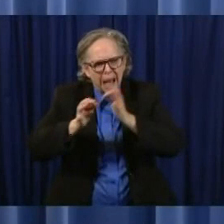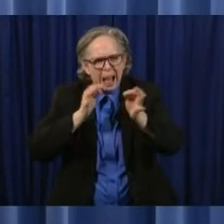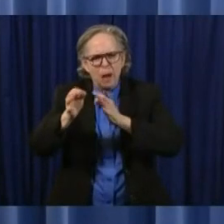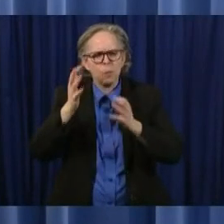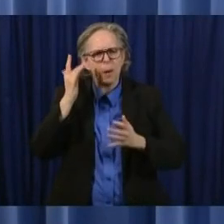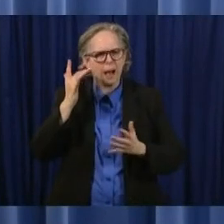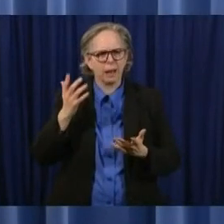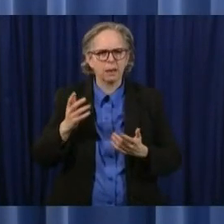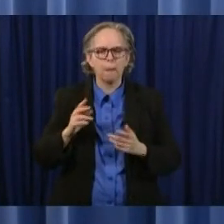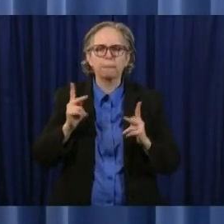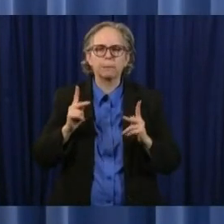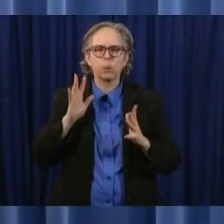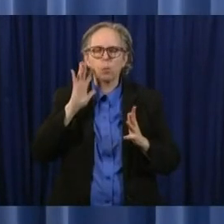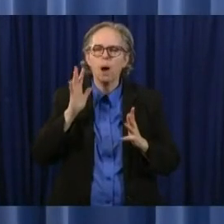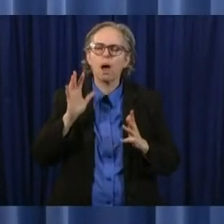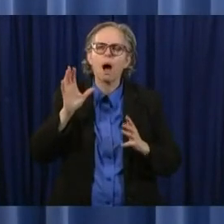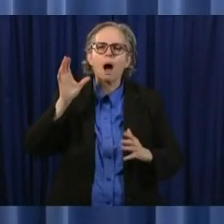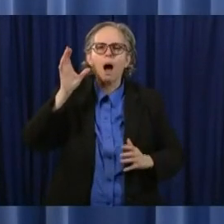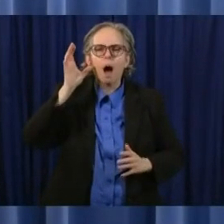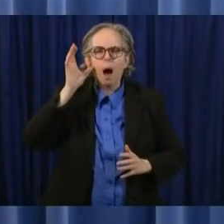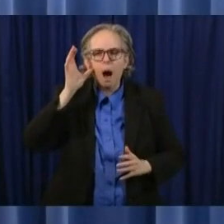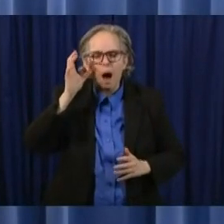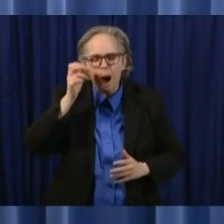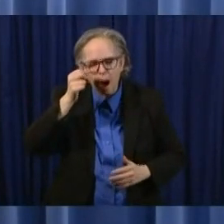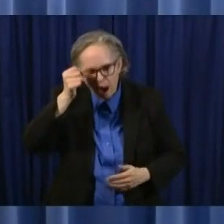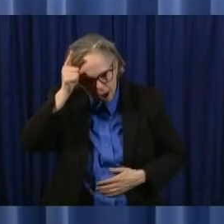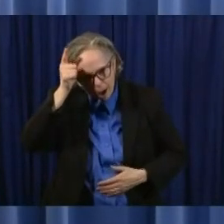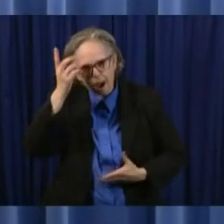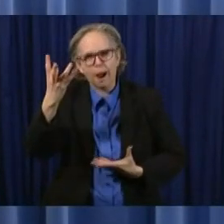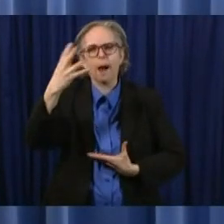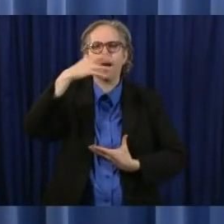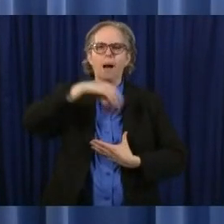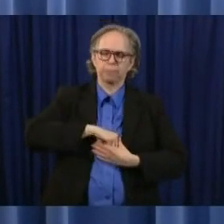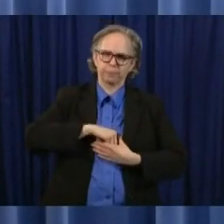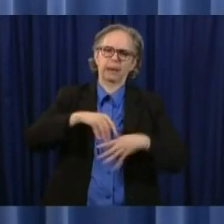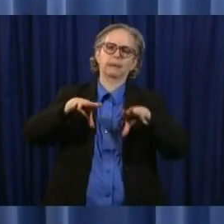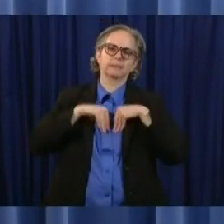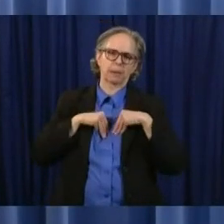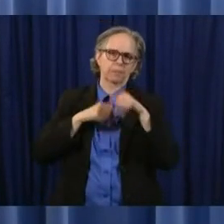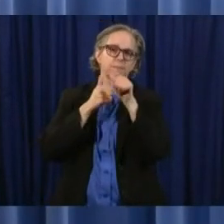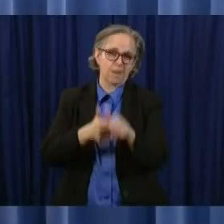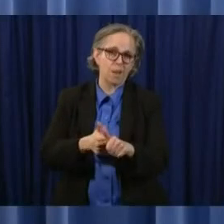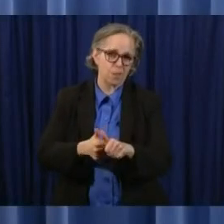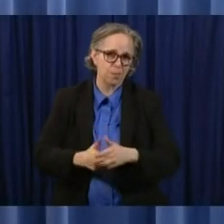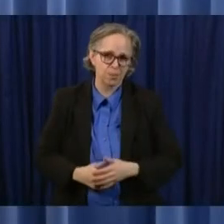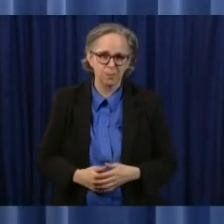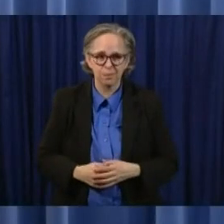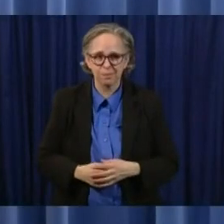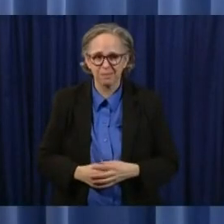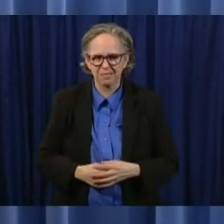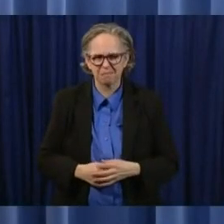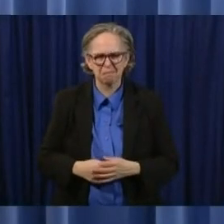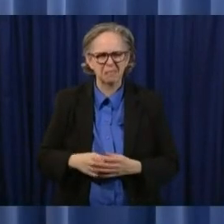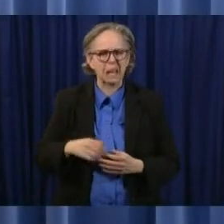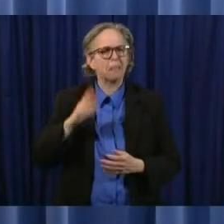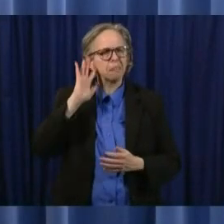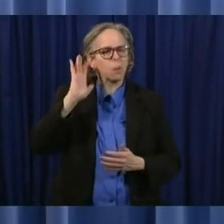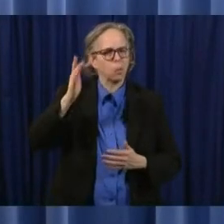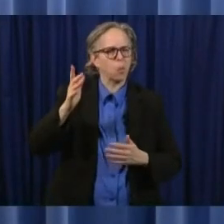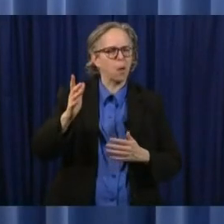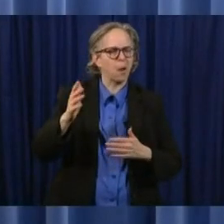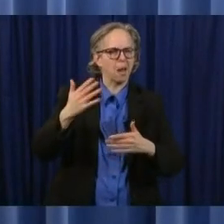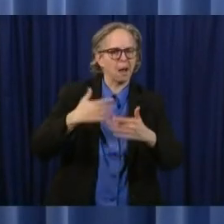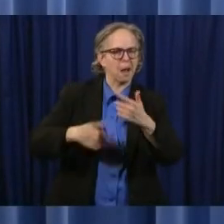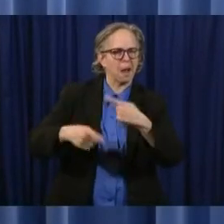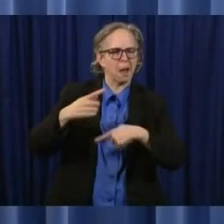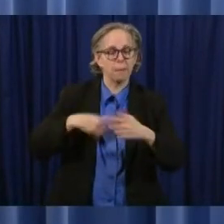i am convinced that ohioans will do this i think when ohioans understand and many do uh